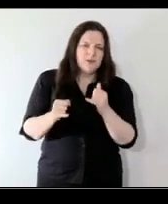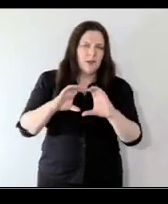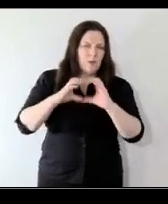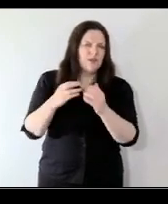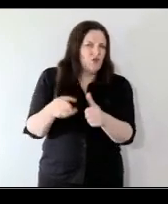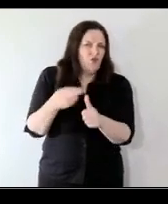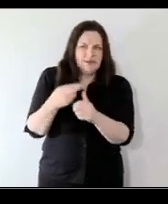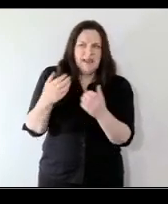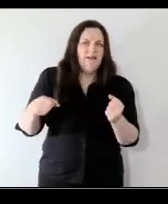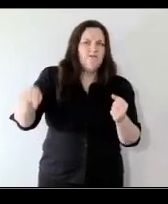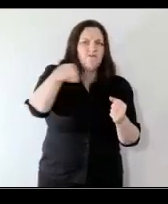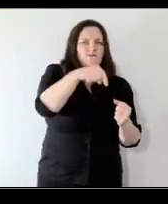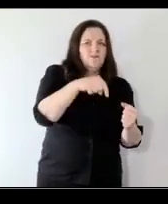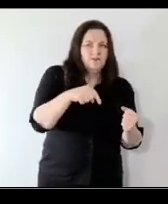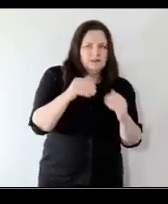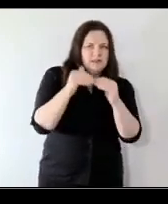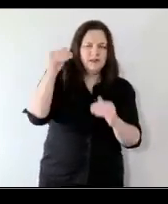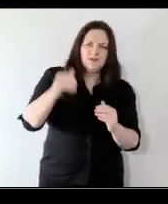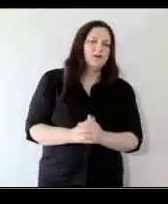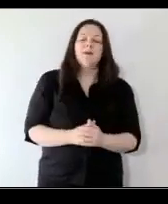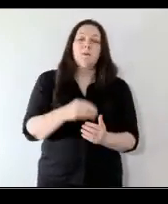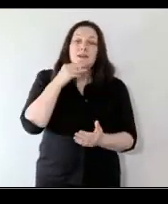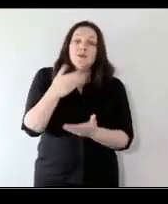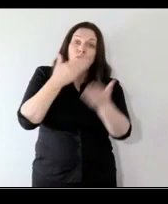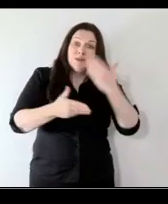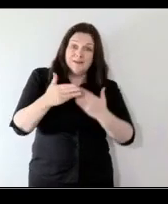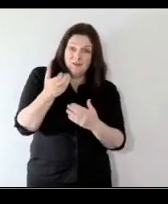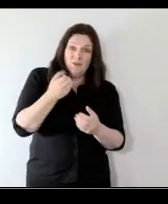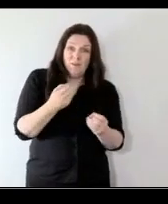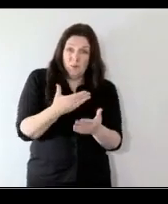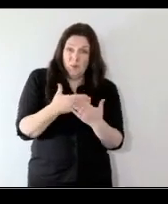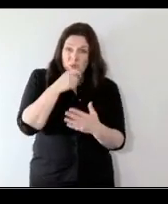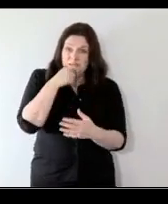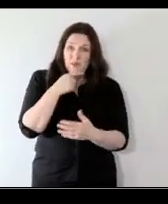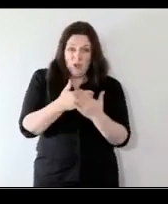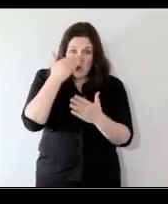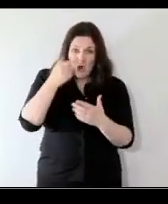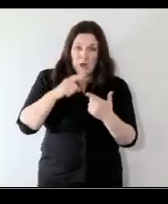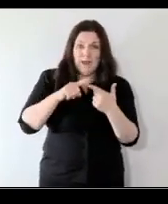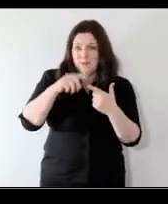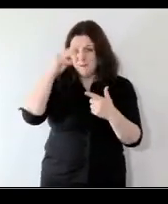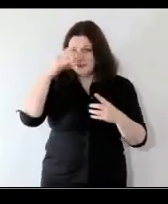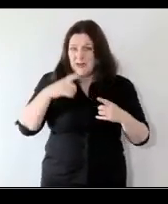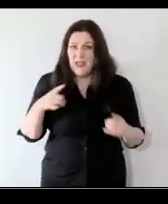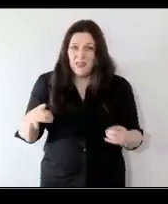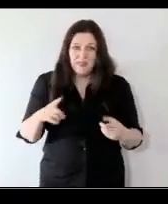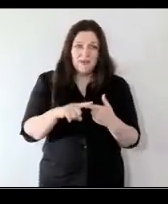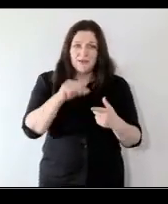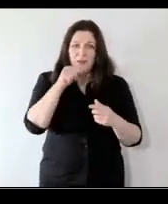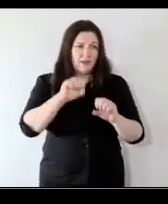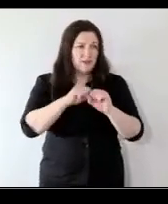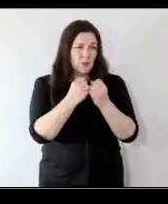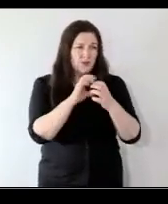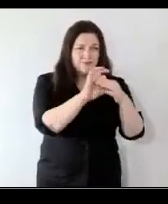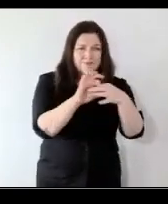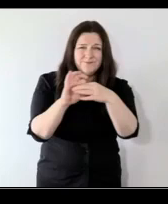impact of the pandemic most and when you describe all of that case you know the learning the mental health issues the the lack of social